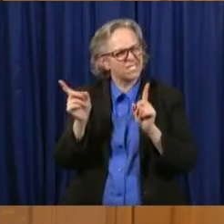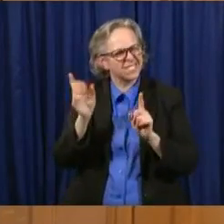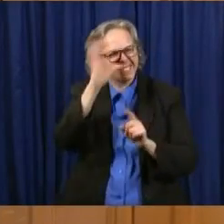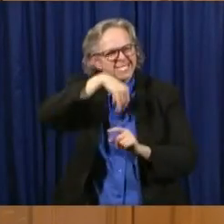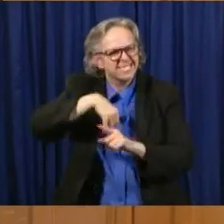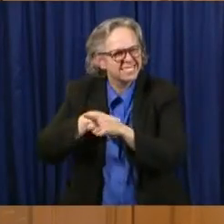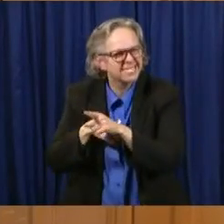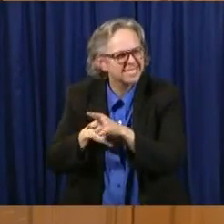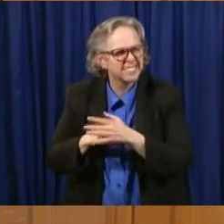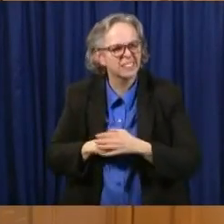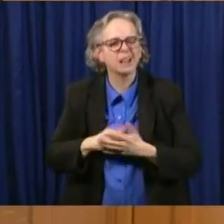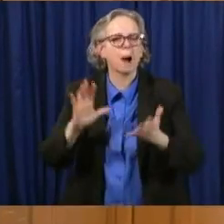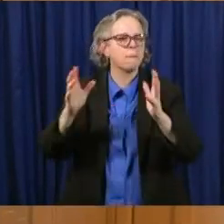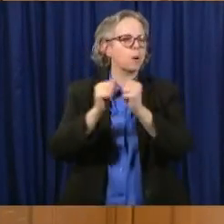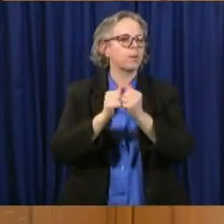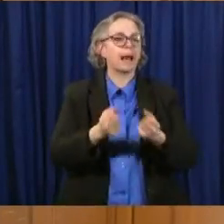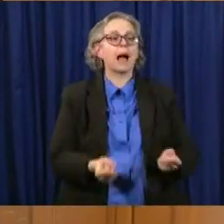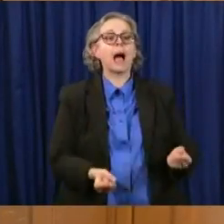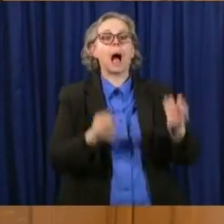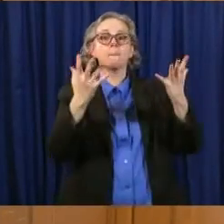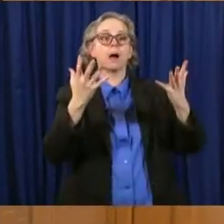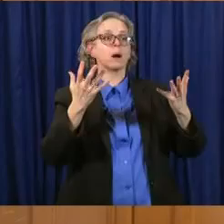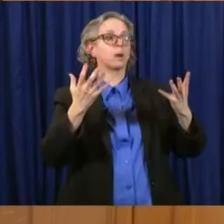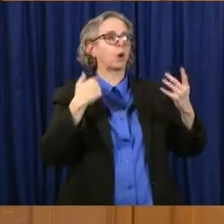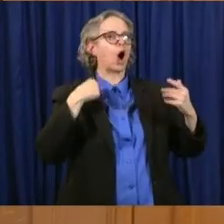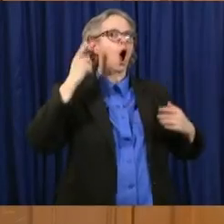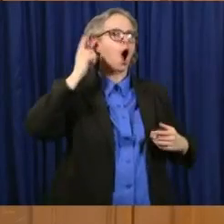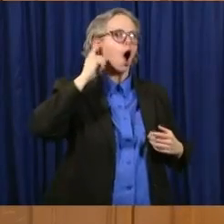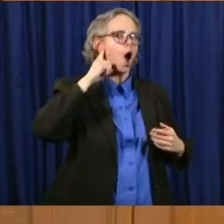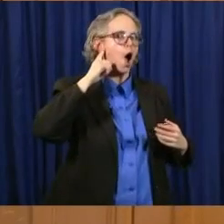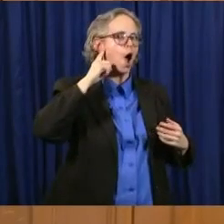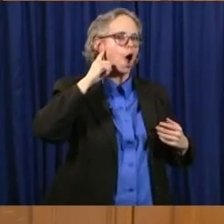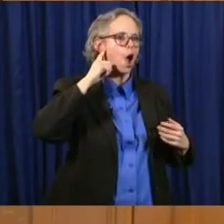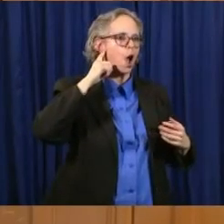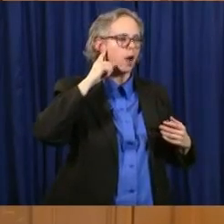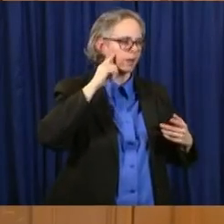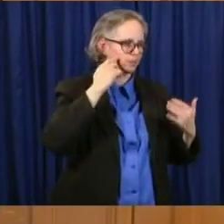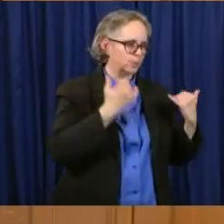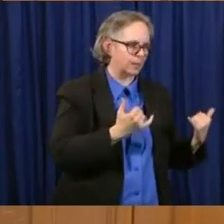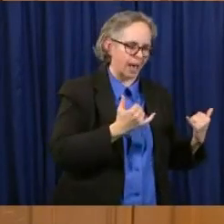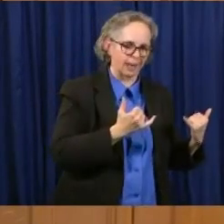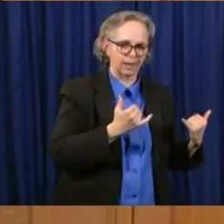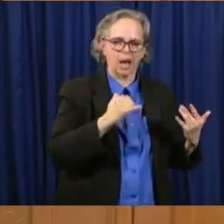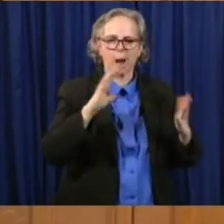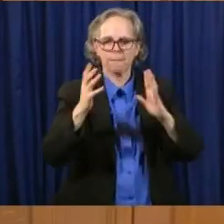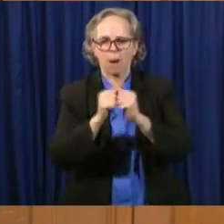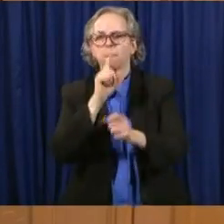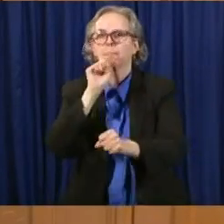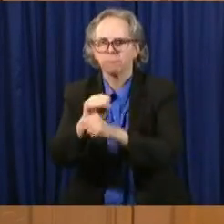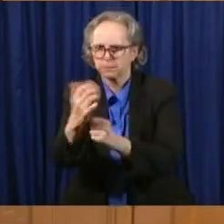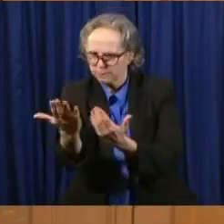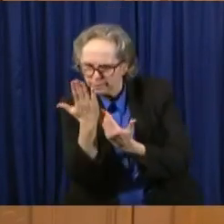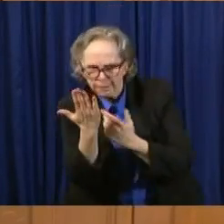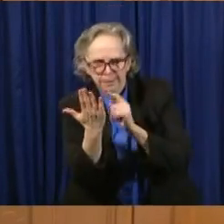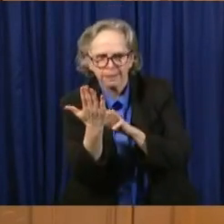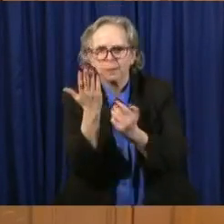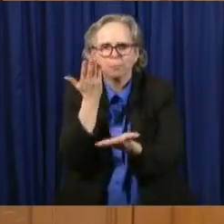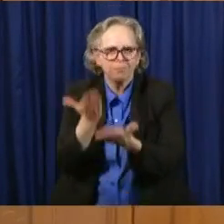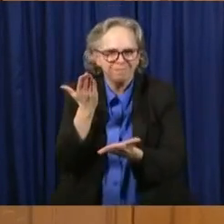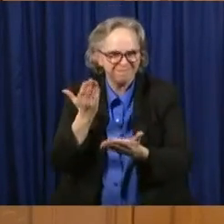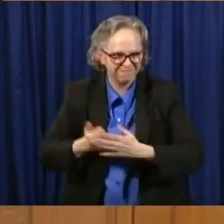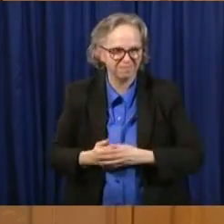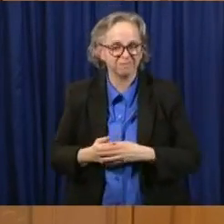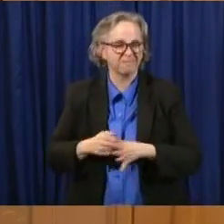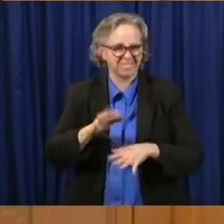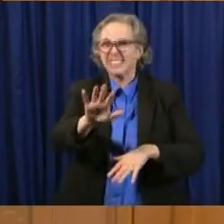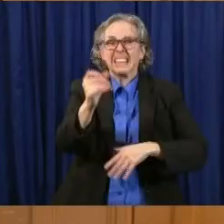And you'll see that and when you go back and when enough time has passed, that's how we do our sort of annual reports of death and things.